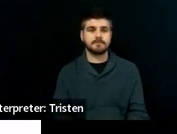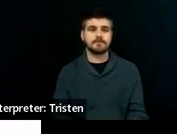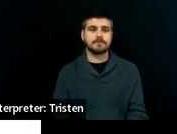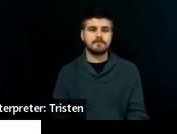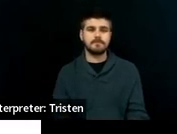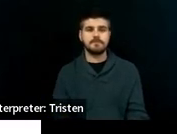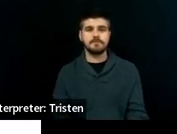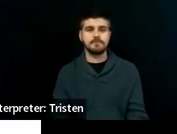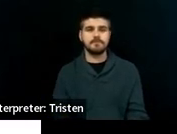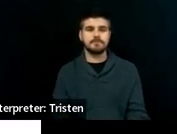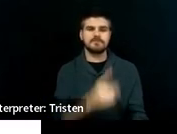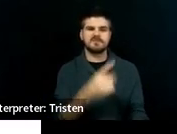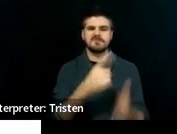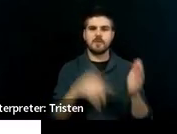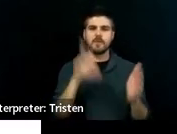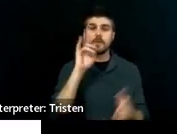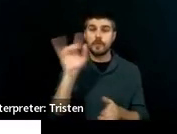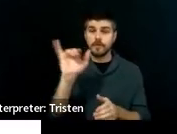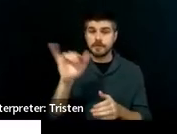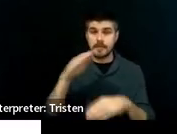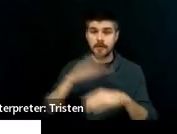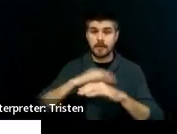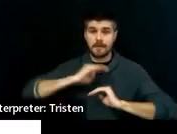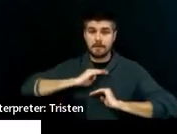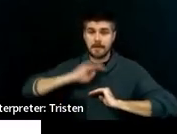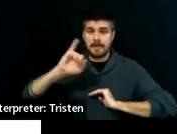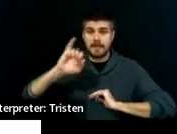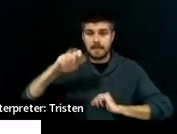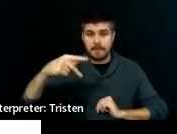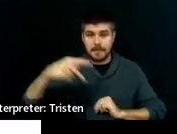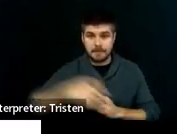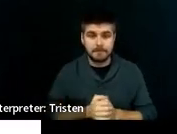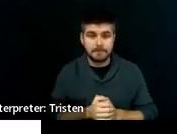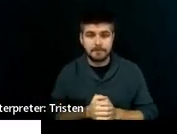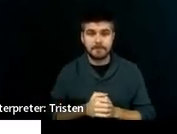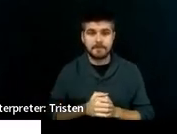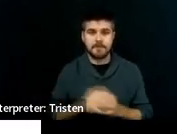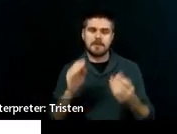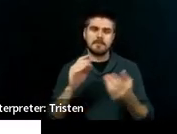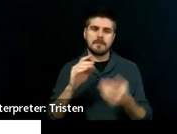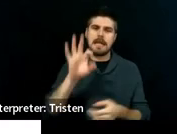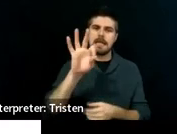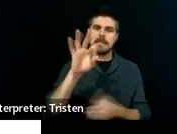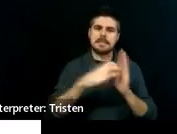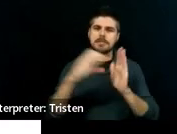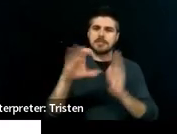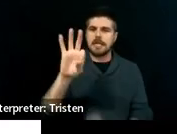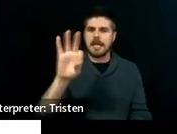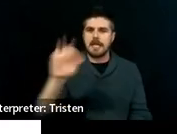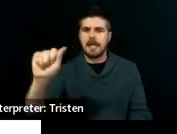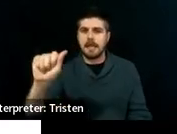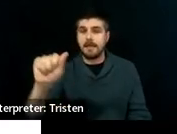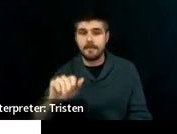This is what it looks like on a compliant IEP 9A, June of 2022.